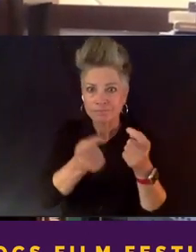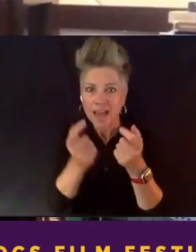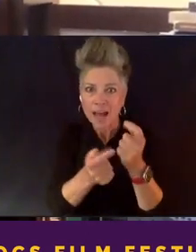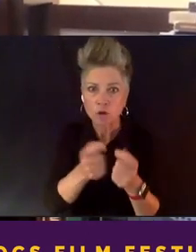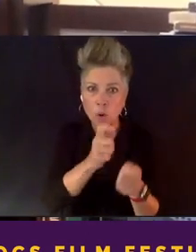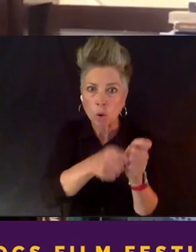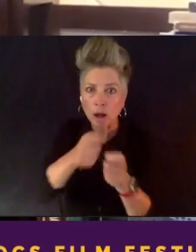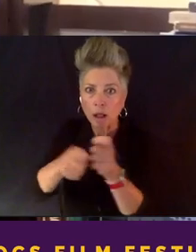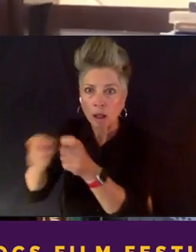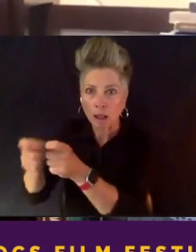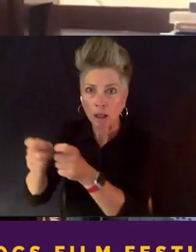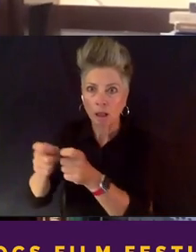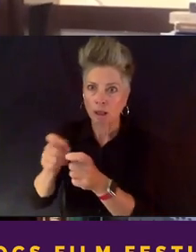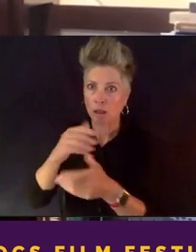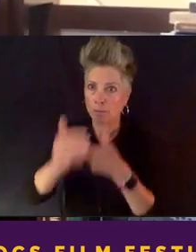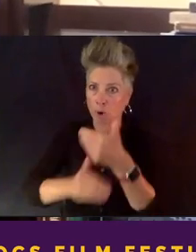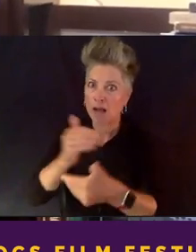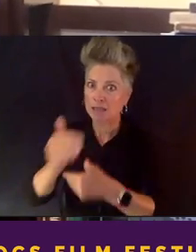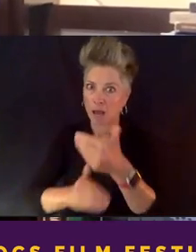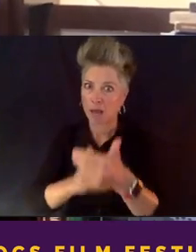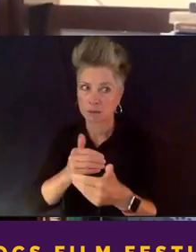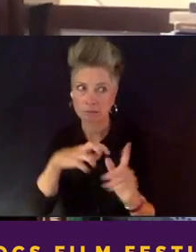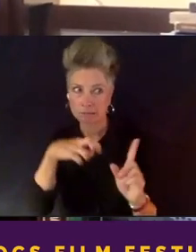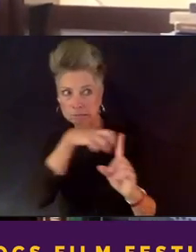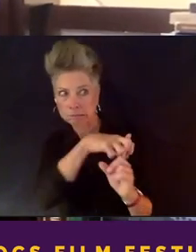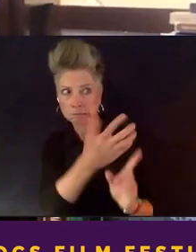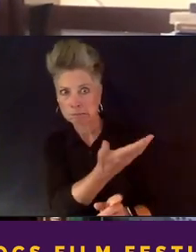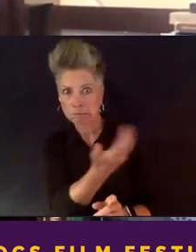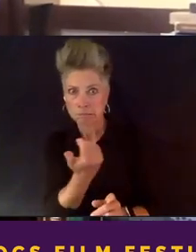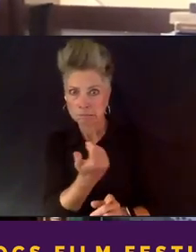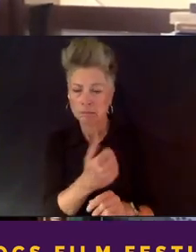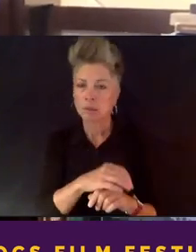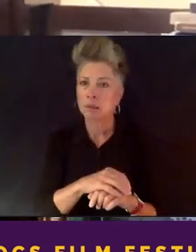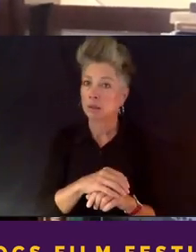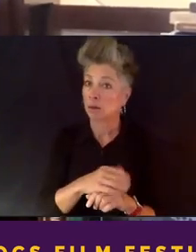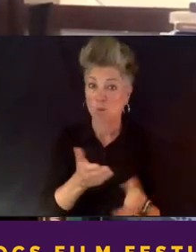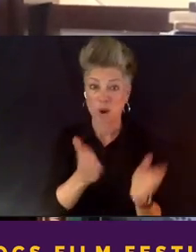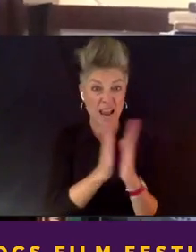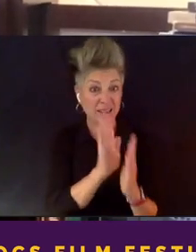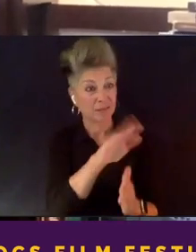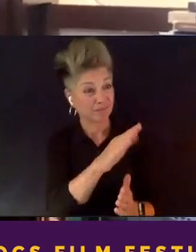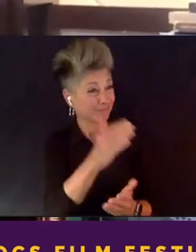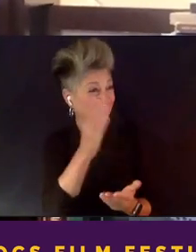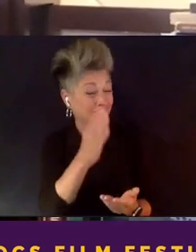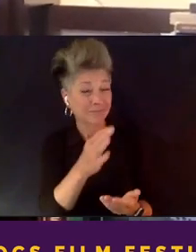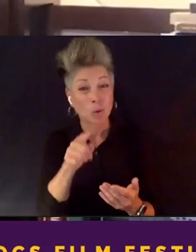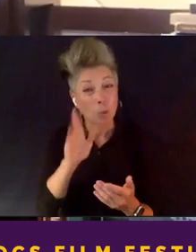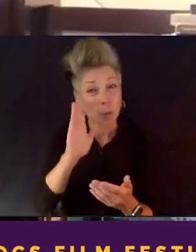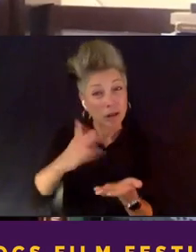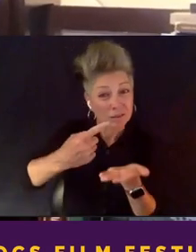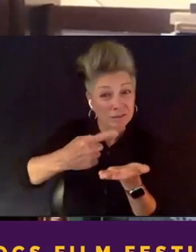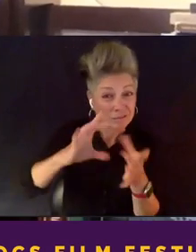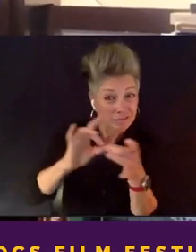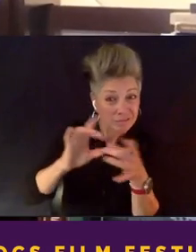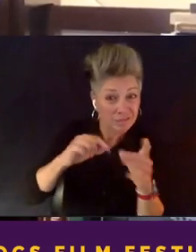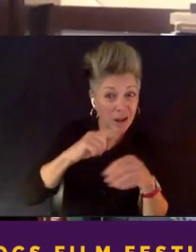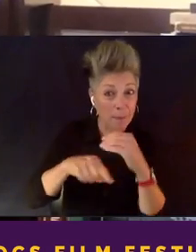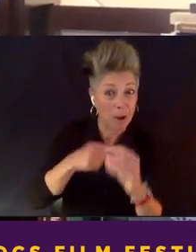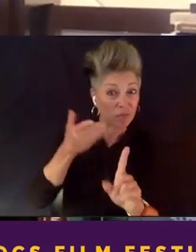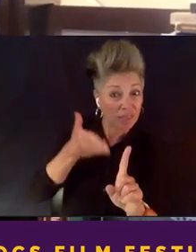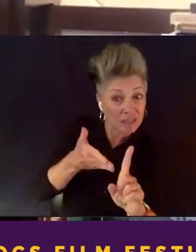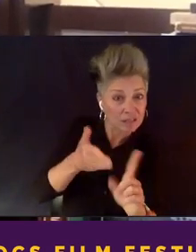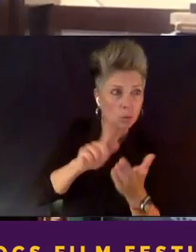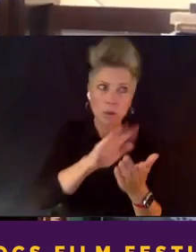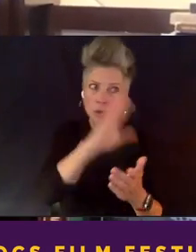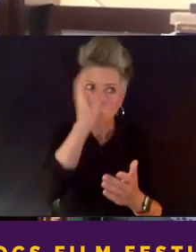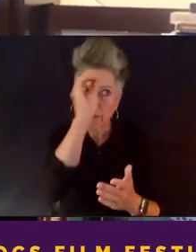you know, we'll often come to him, um, just for questions about, you know, we're approaching this. What do you think of that? Um, just to get his perspective. I mean, I think